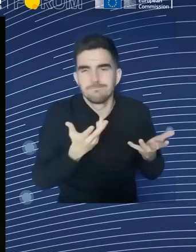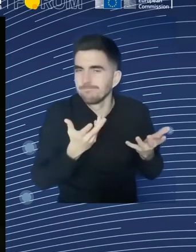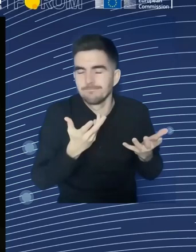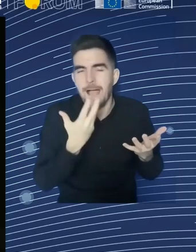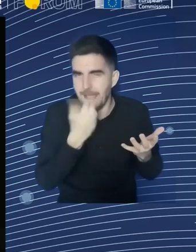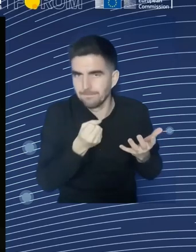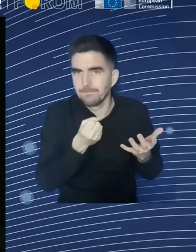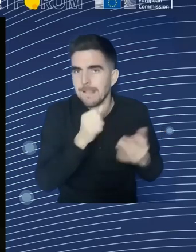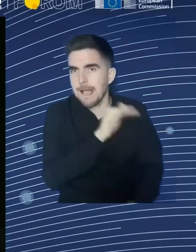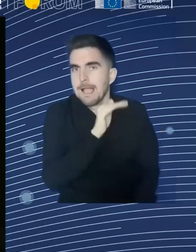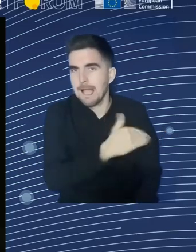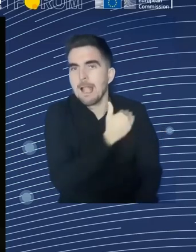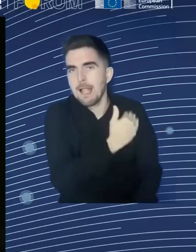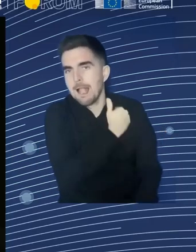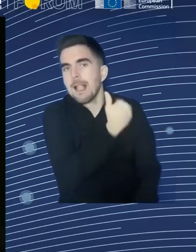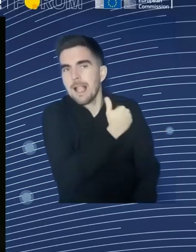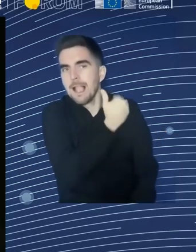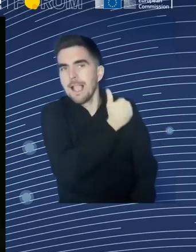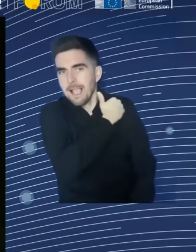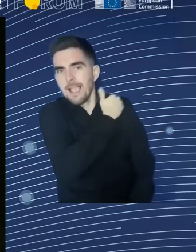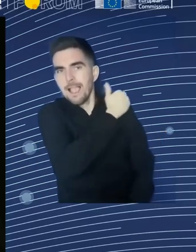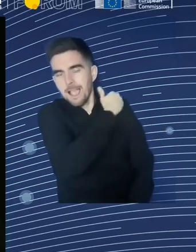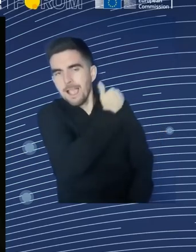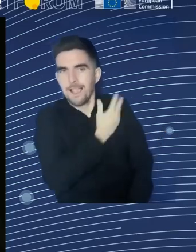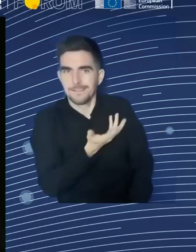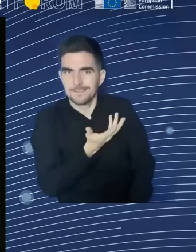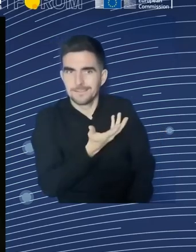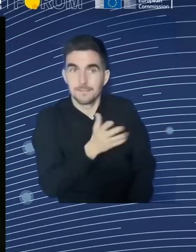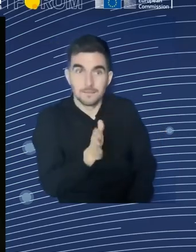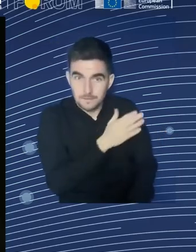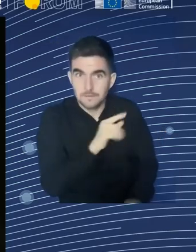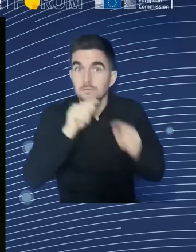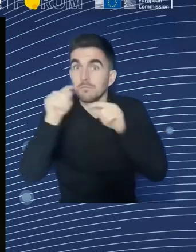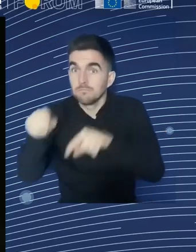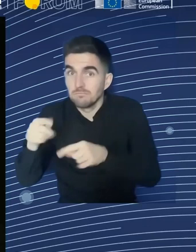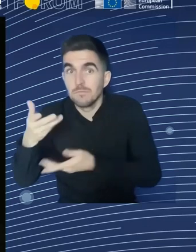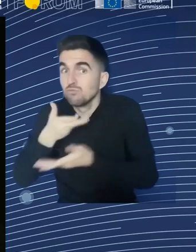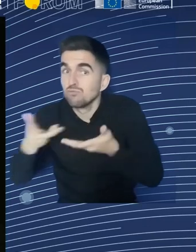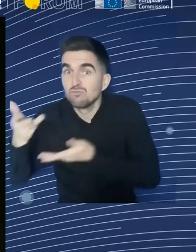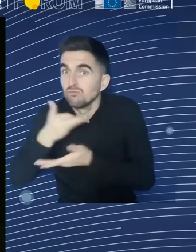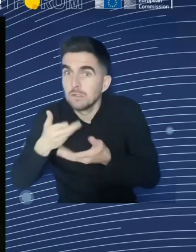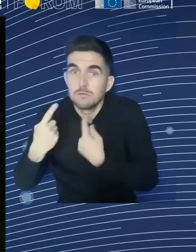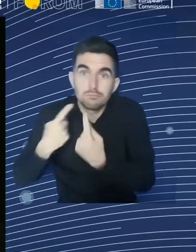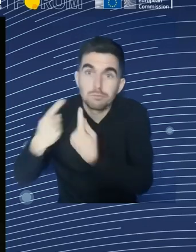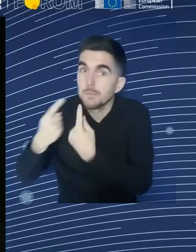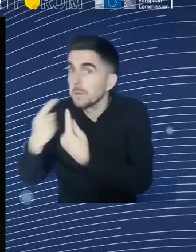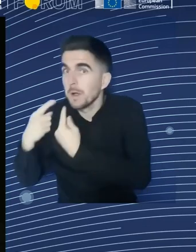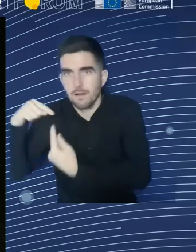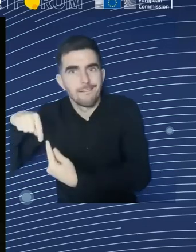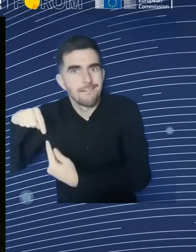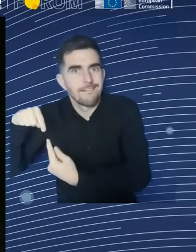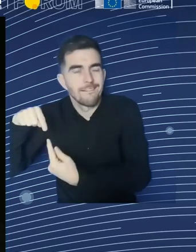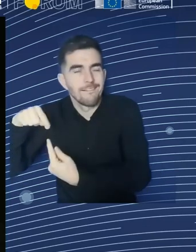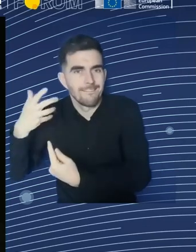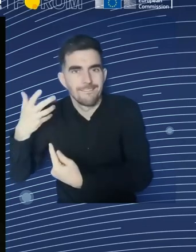know, chatting over the coffee or something. And this is something also very important. So, I